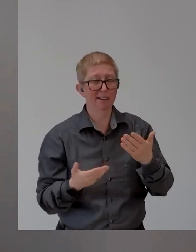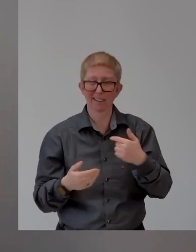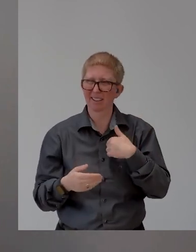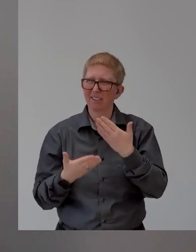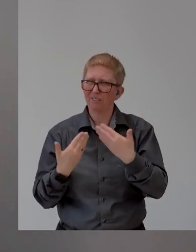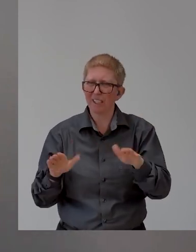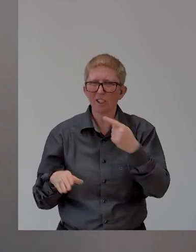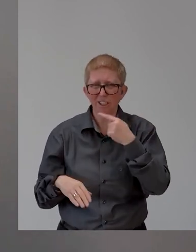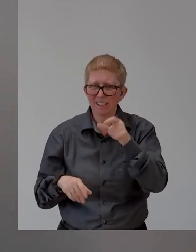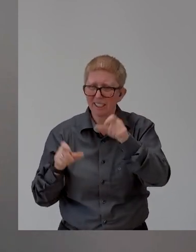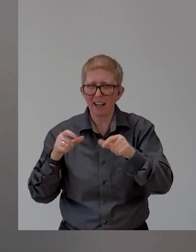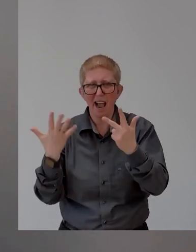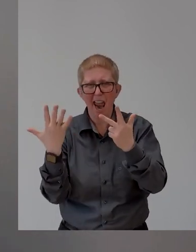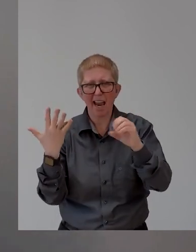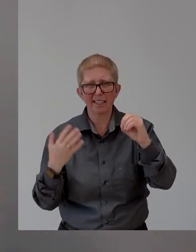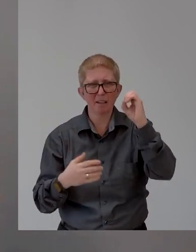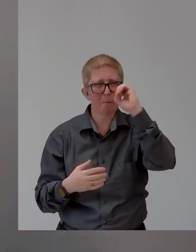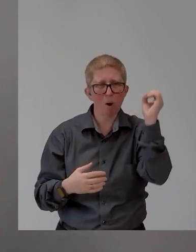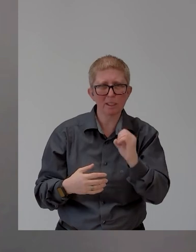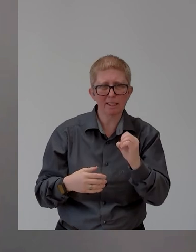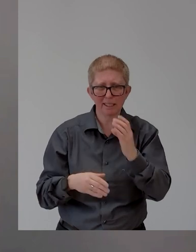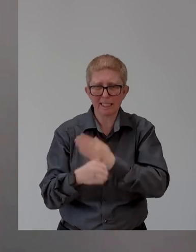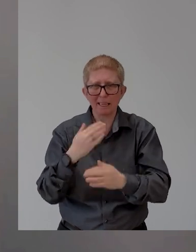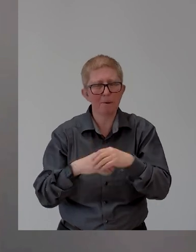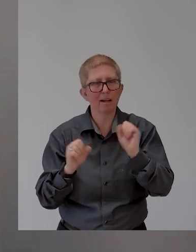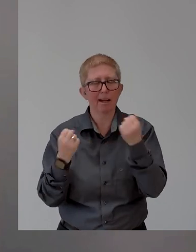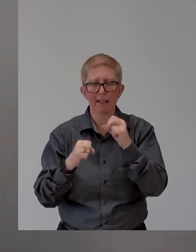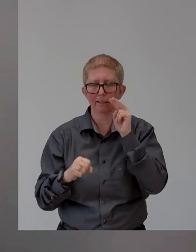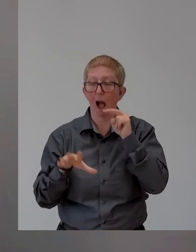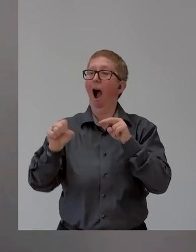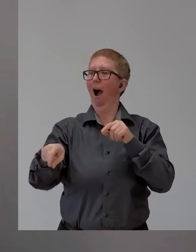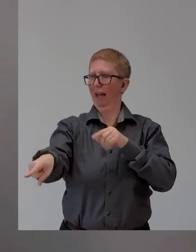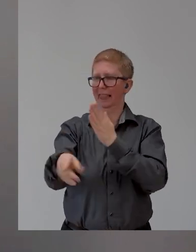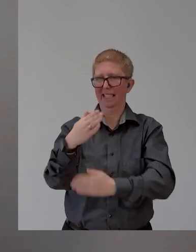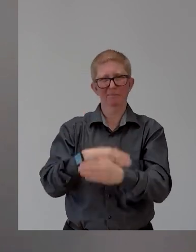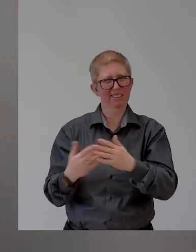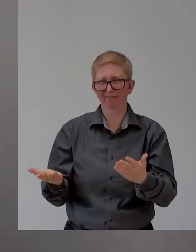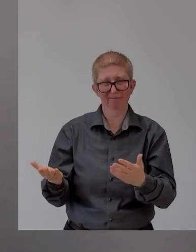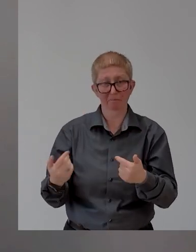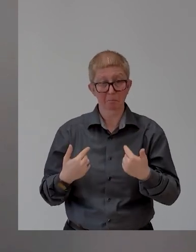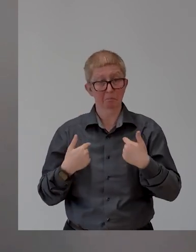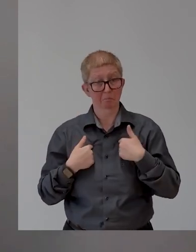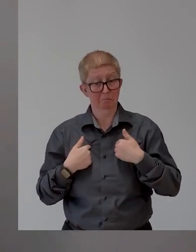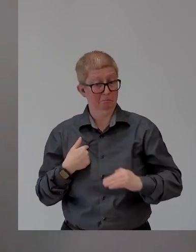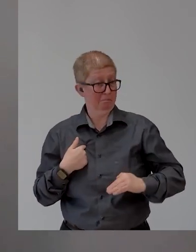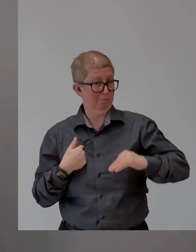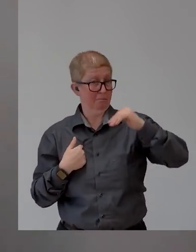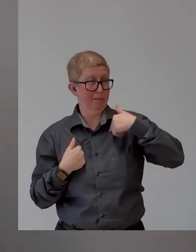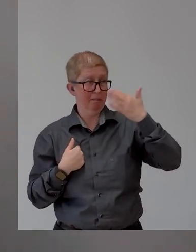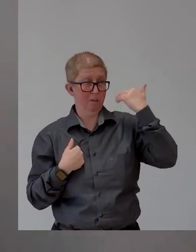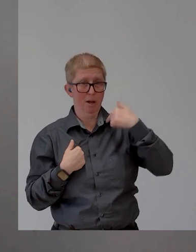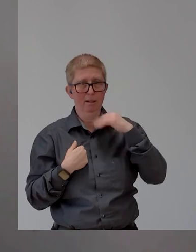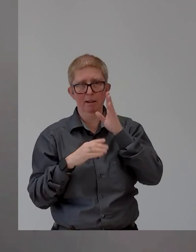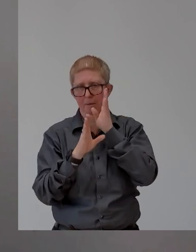out and tell their story. Um, I also similarly hit my disability. So the more of us are willing to tell our story to